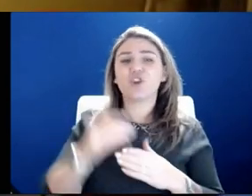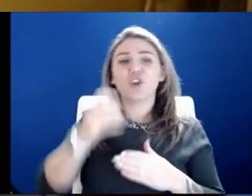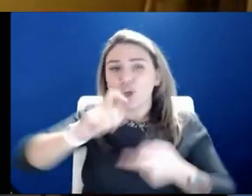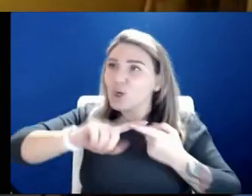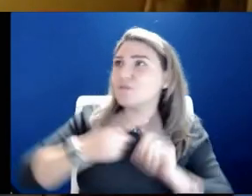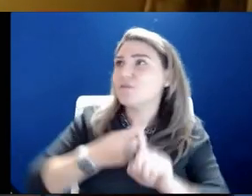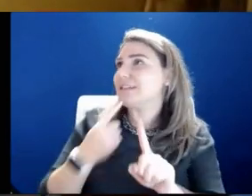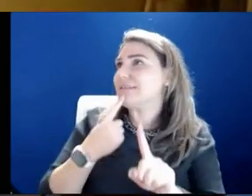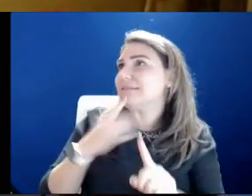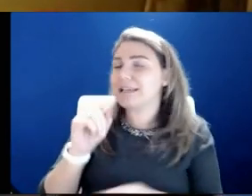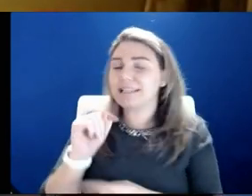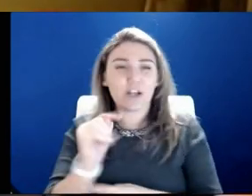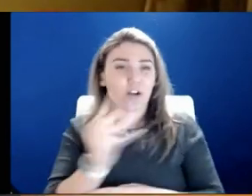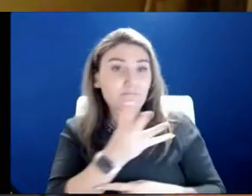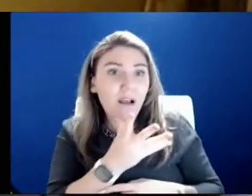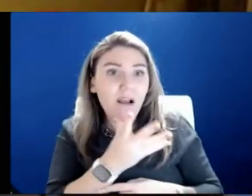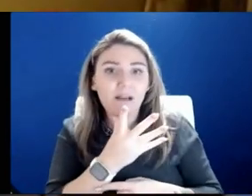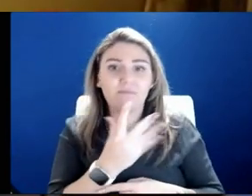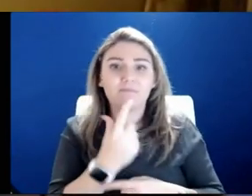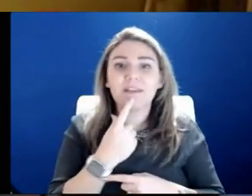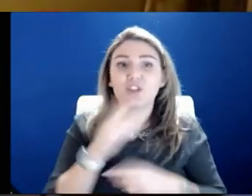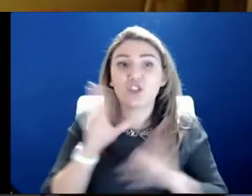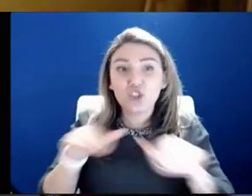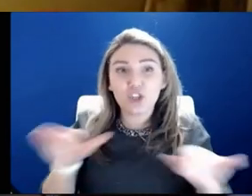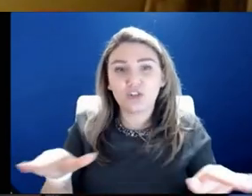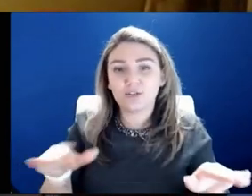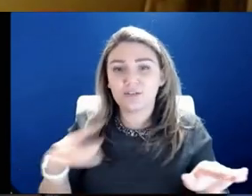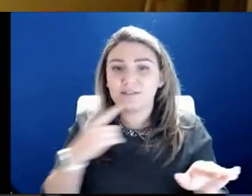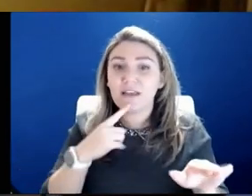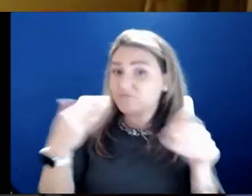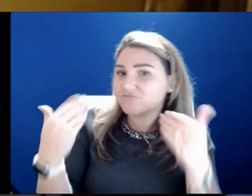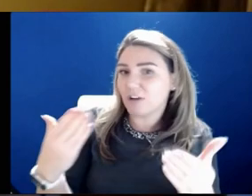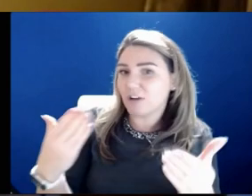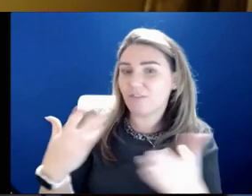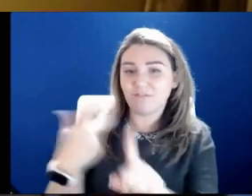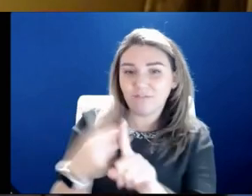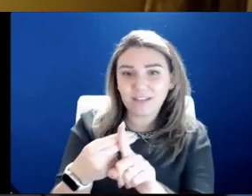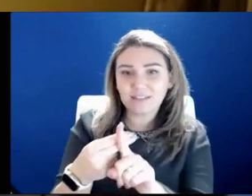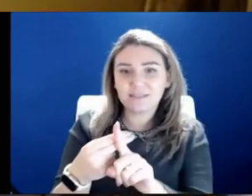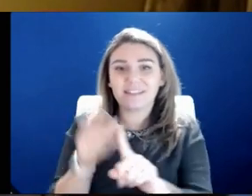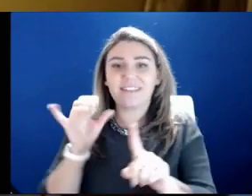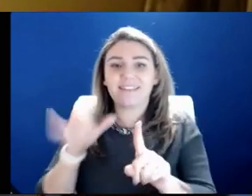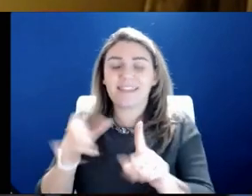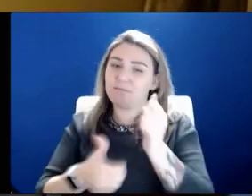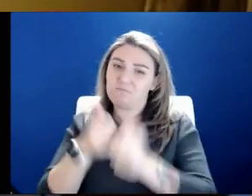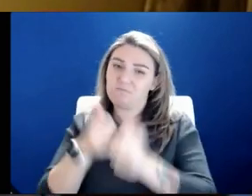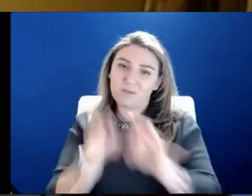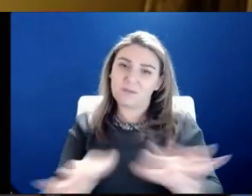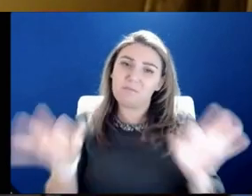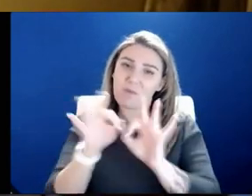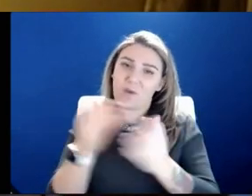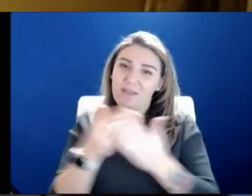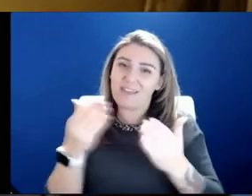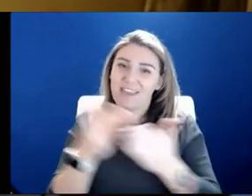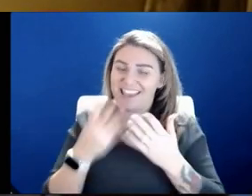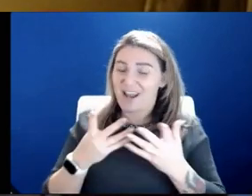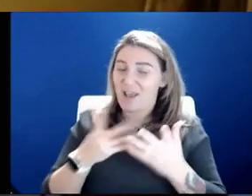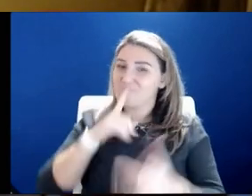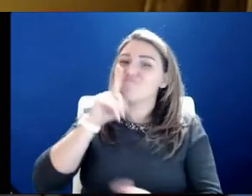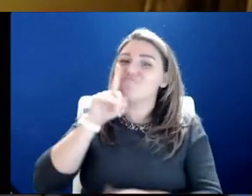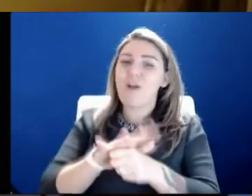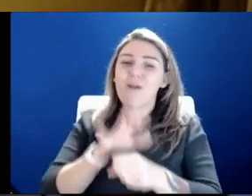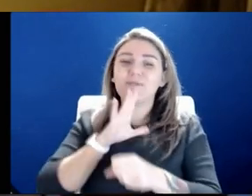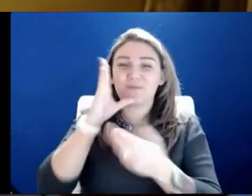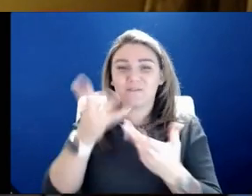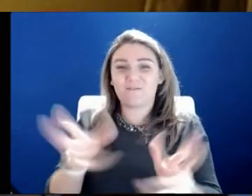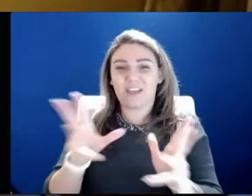it, or if your mom, or if your children say go ahead and get vaccinated, then that's the most important thing. And I promise I'll wrap on this point. I was visiting with